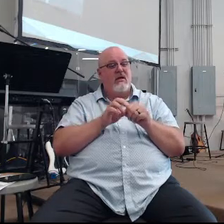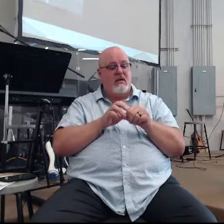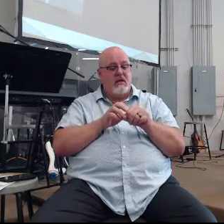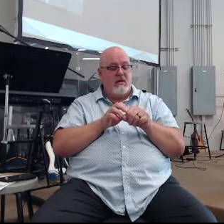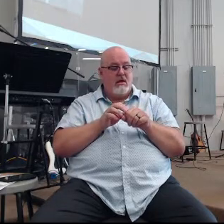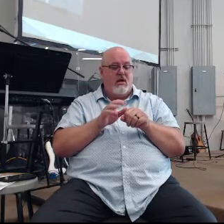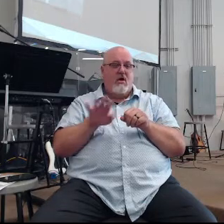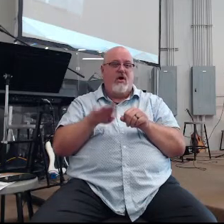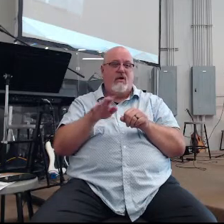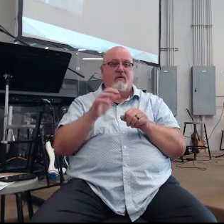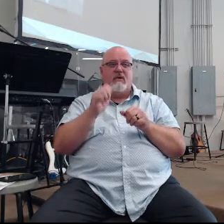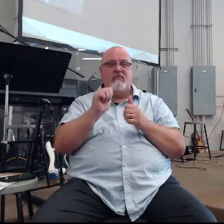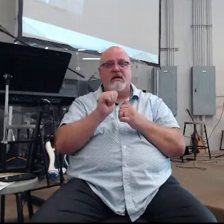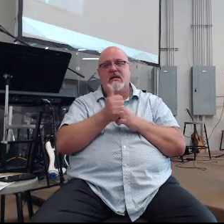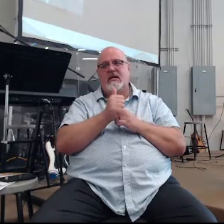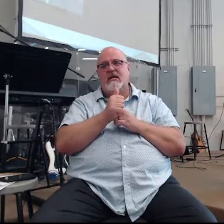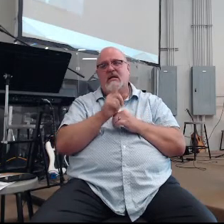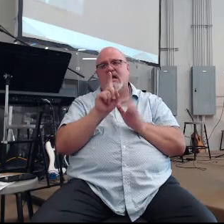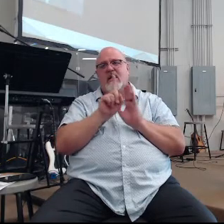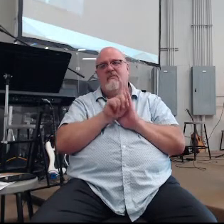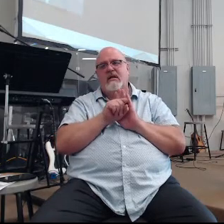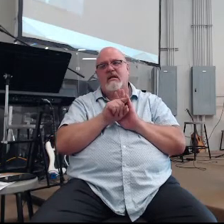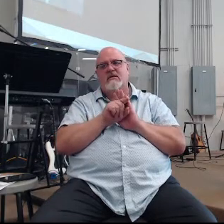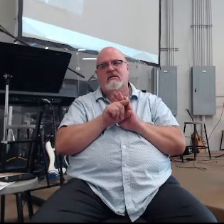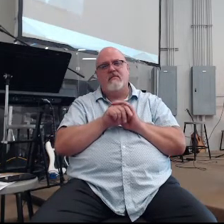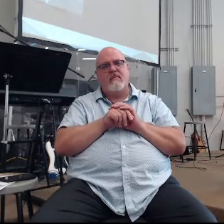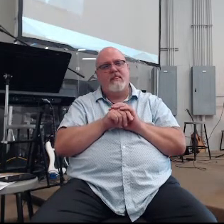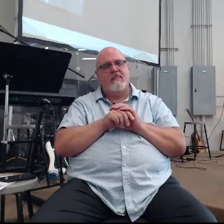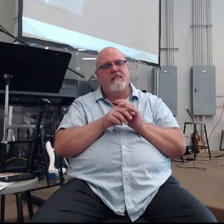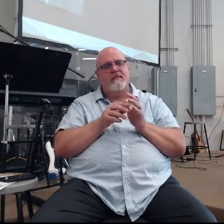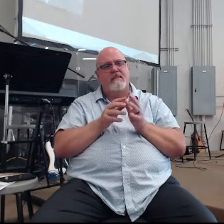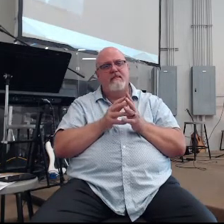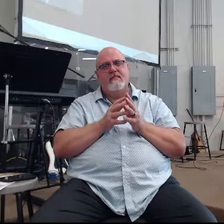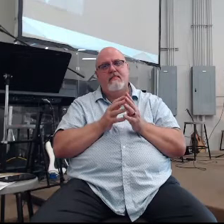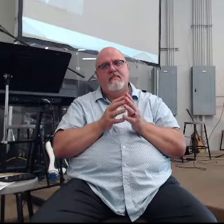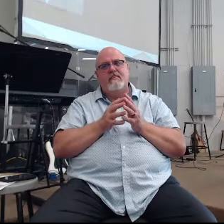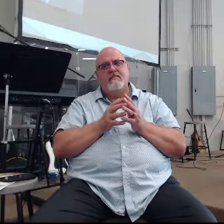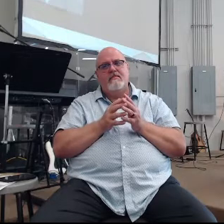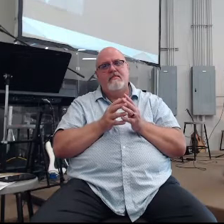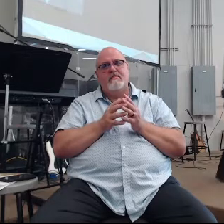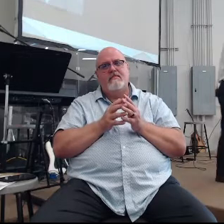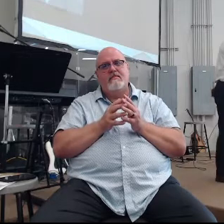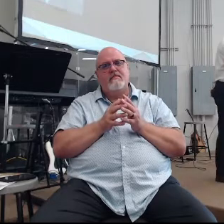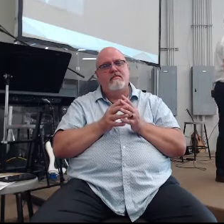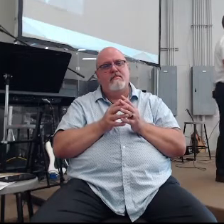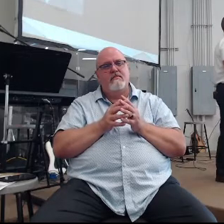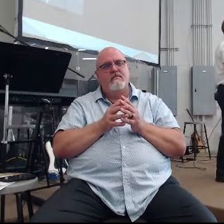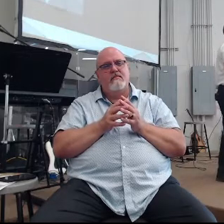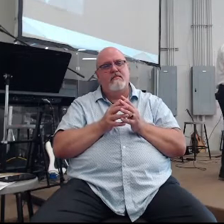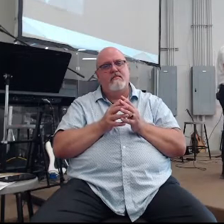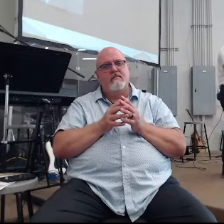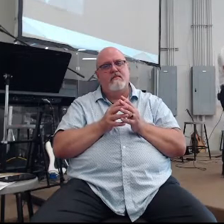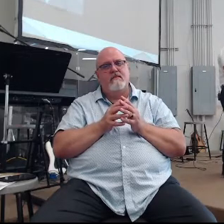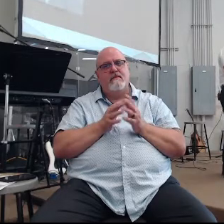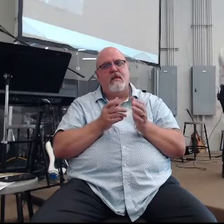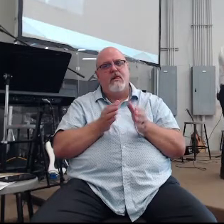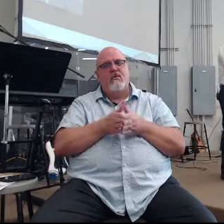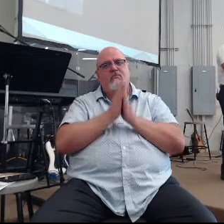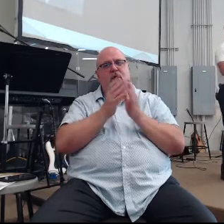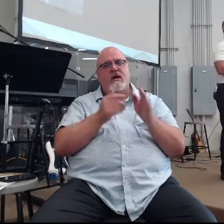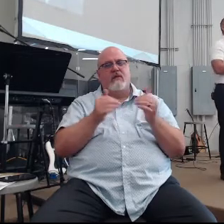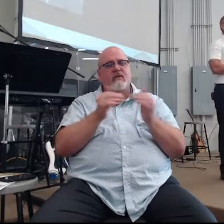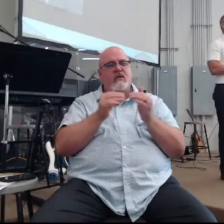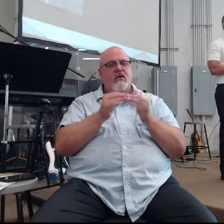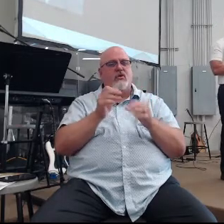probably 10 minutes. So what we were saying was prayer is really important. What we were doing was praying about like the average church does,